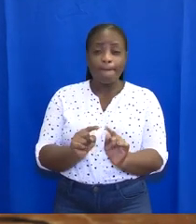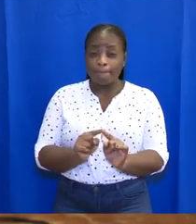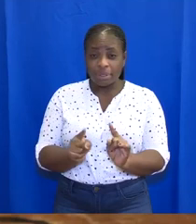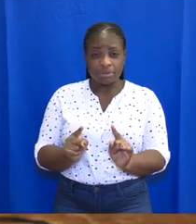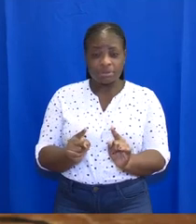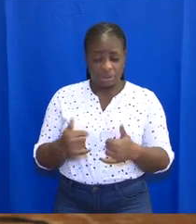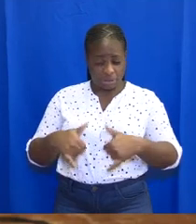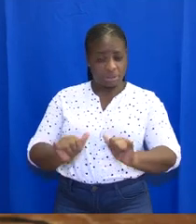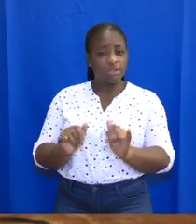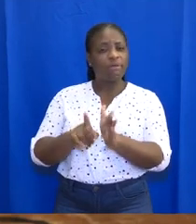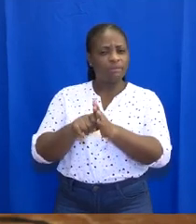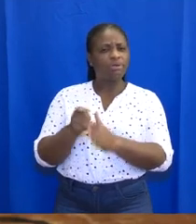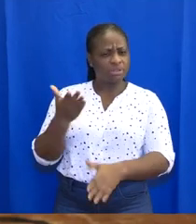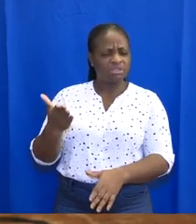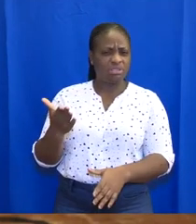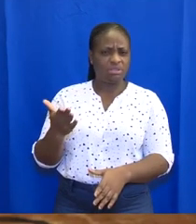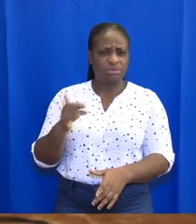Our learning curve is not too low, okay?